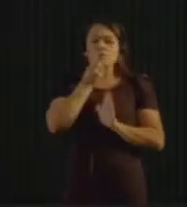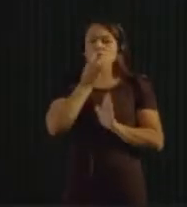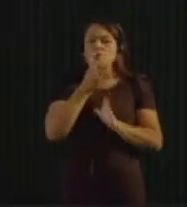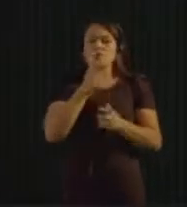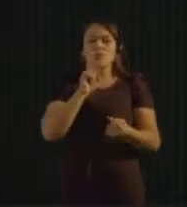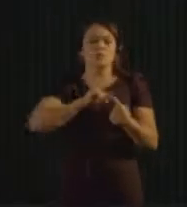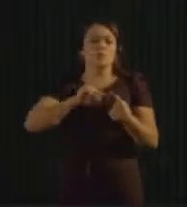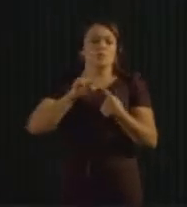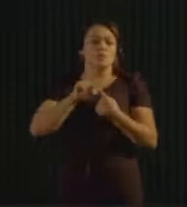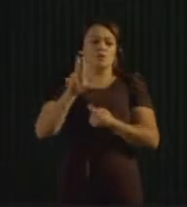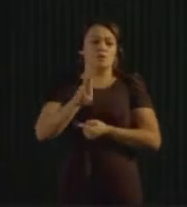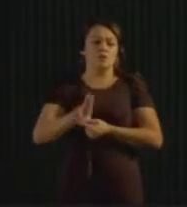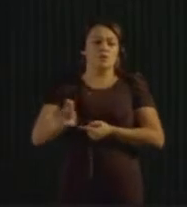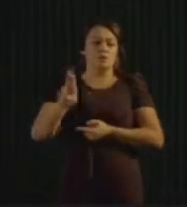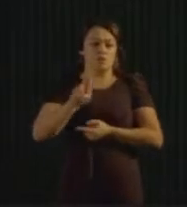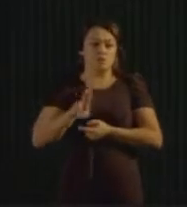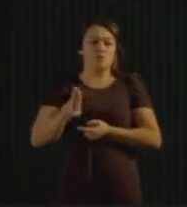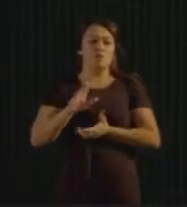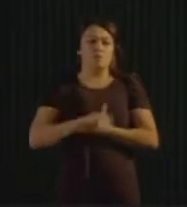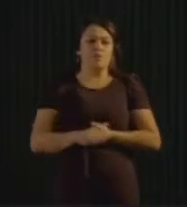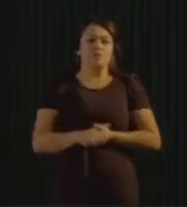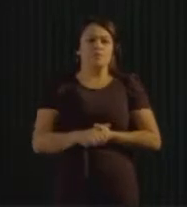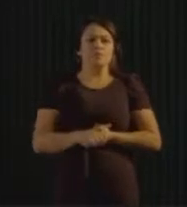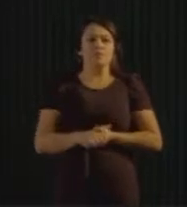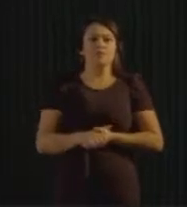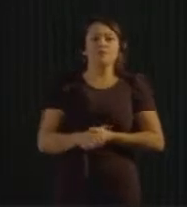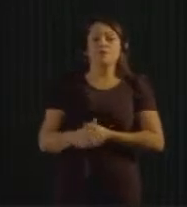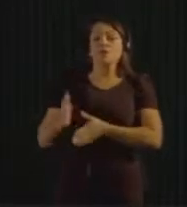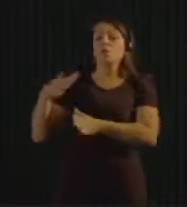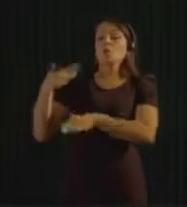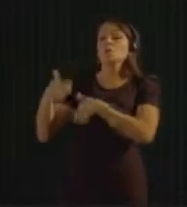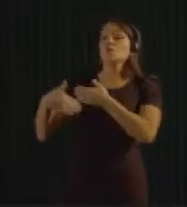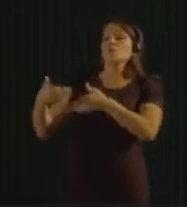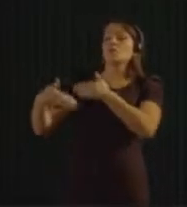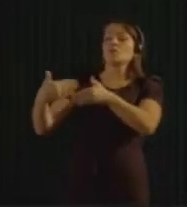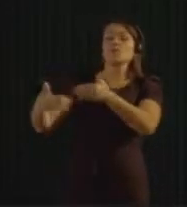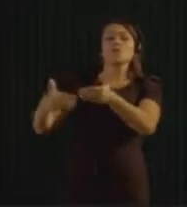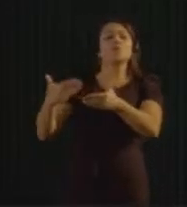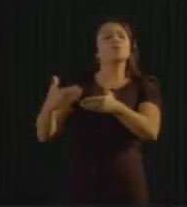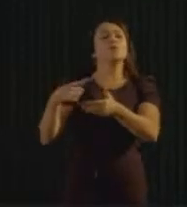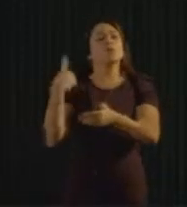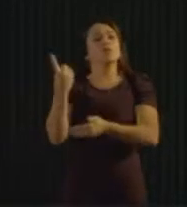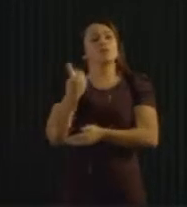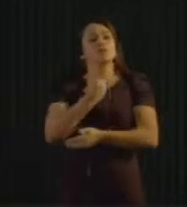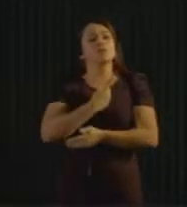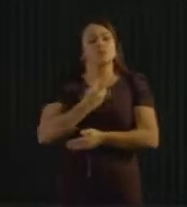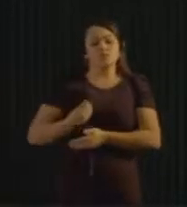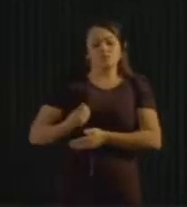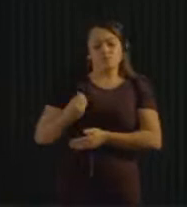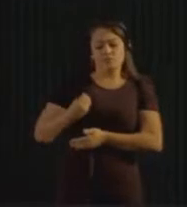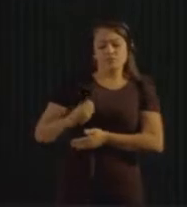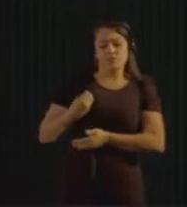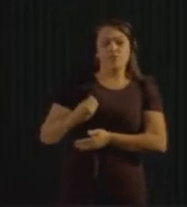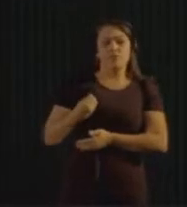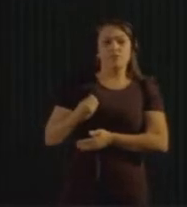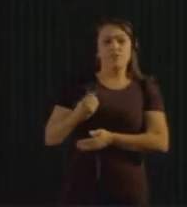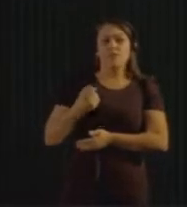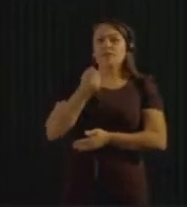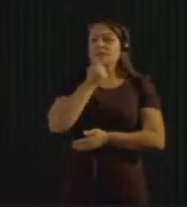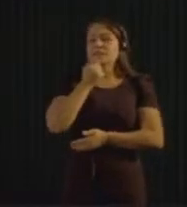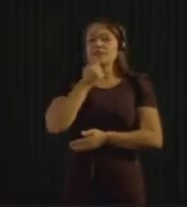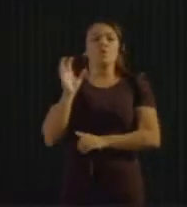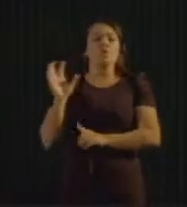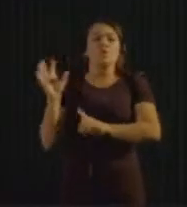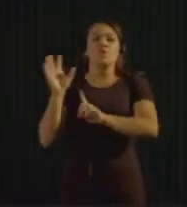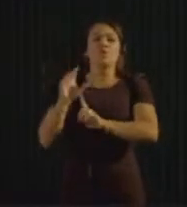Development that meets the needs for the present without compromising the ability of future generations to meet their own